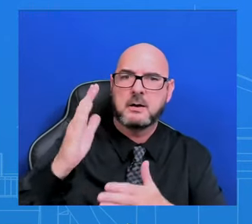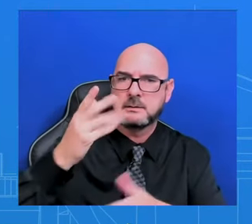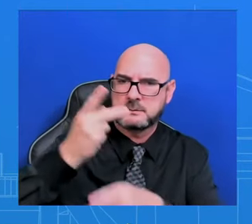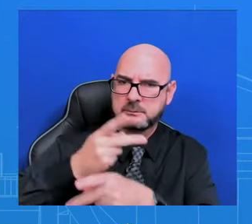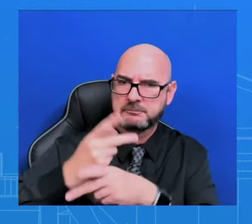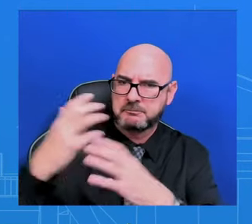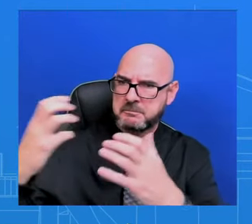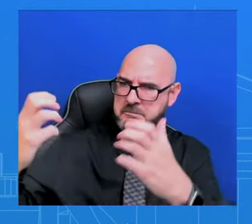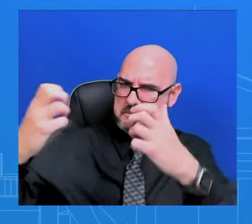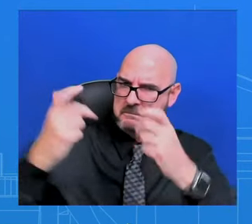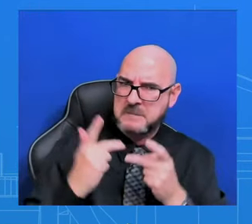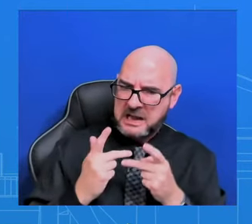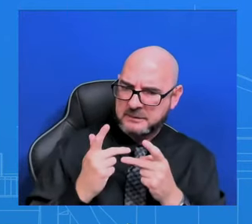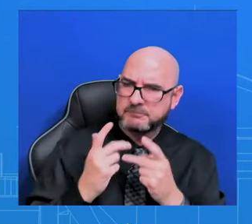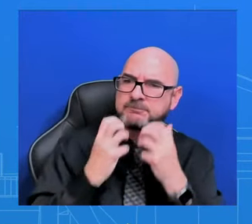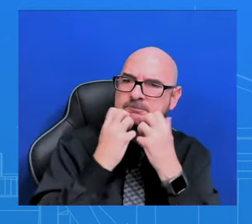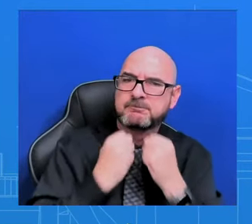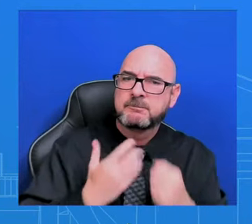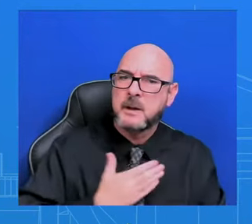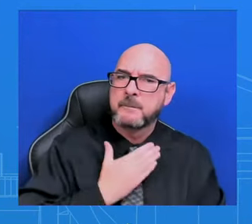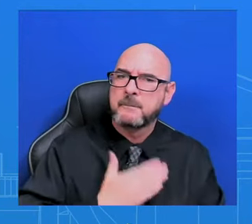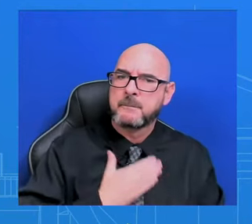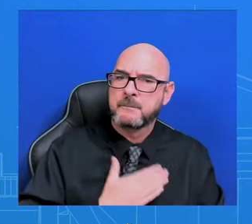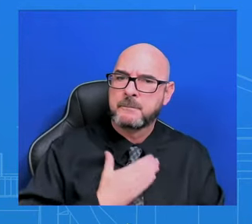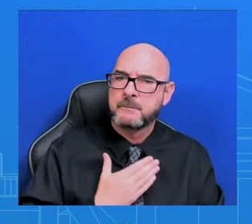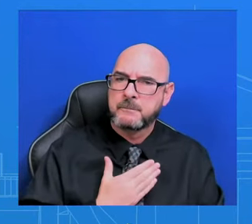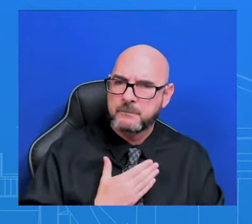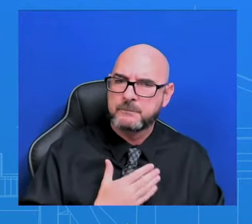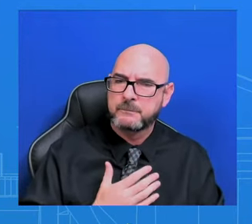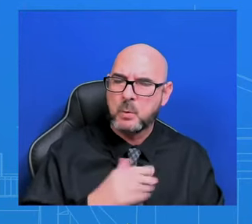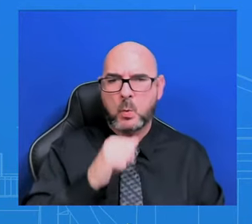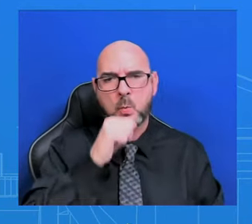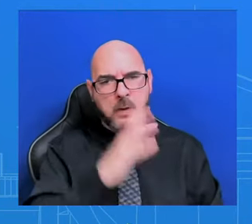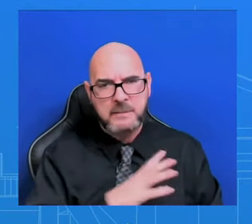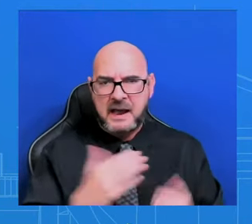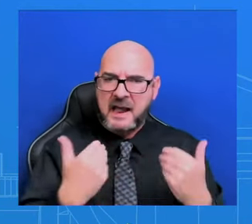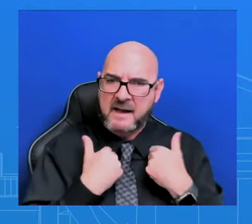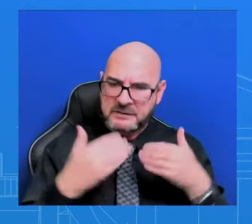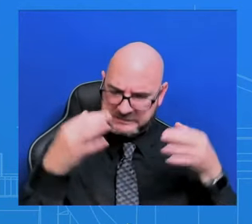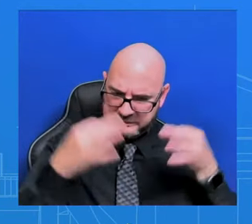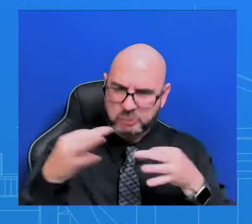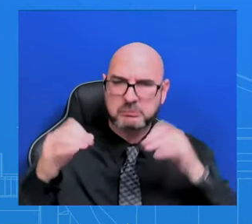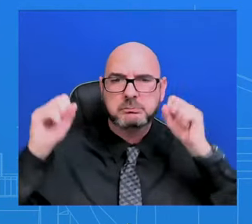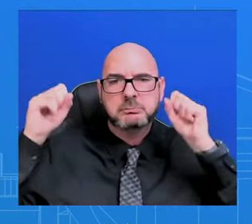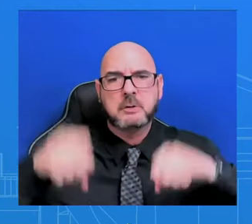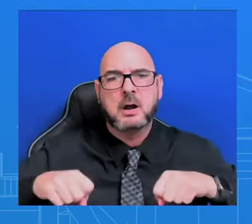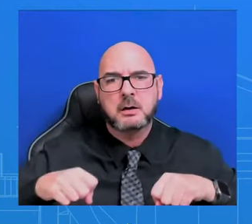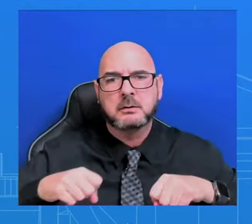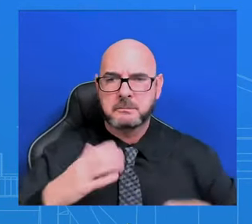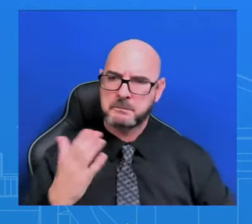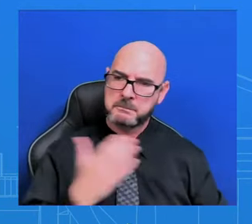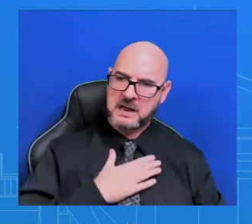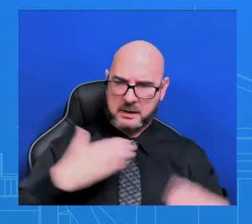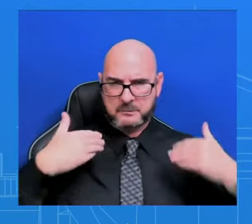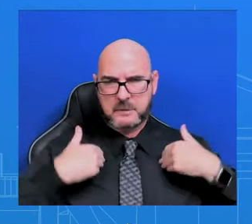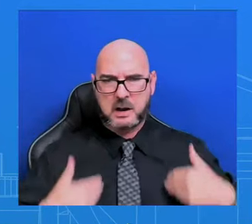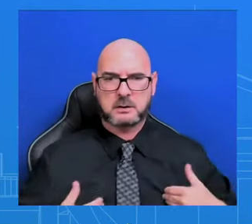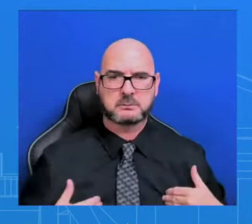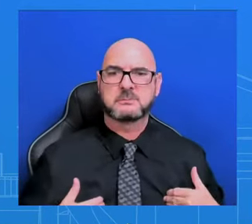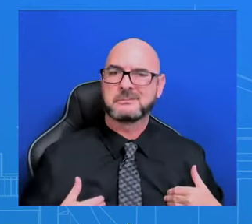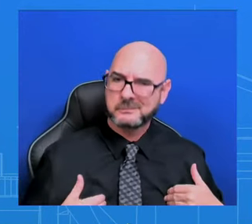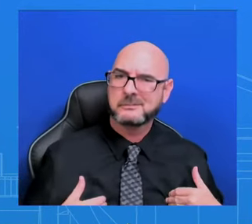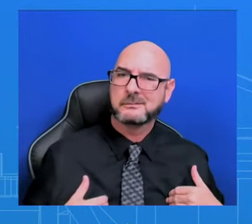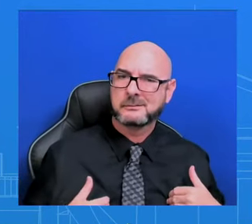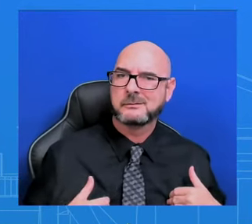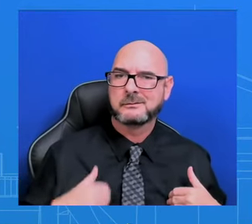that women have the right, the ability, to make decisions on their reproductive health care. That is something that we know. And